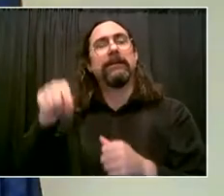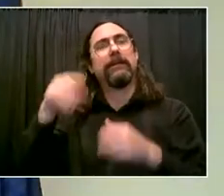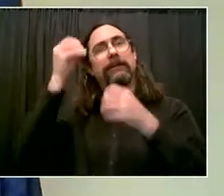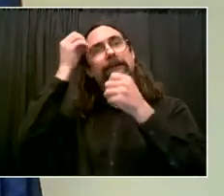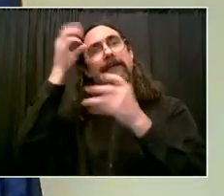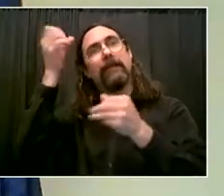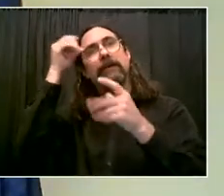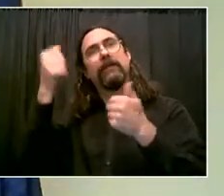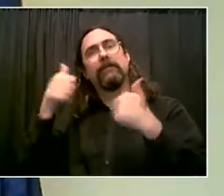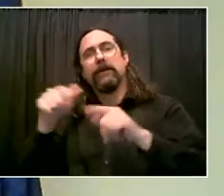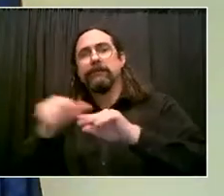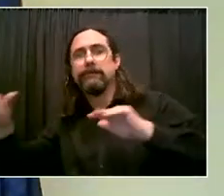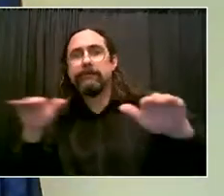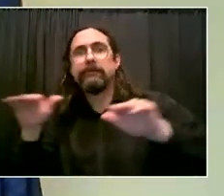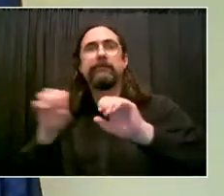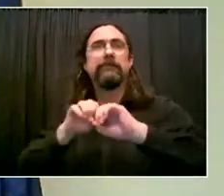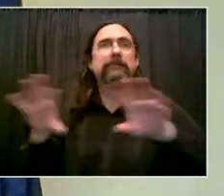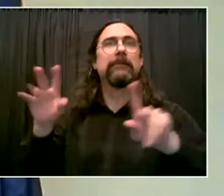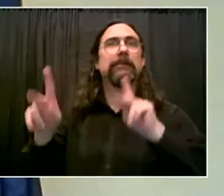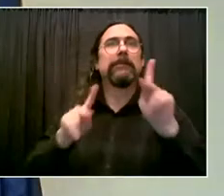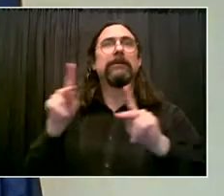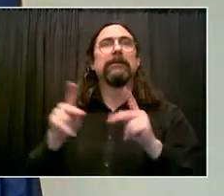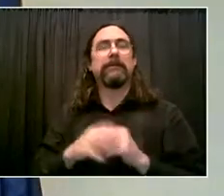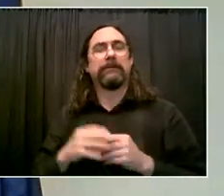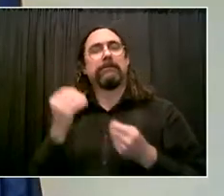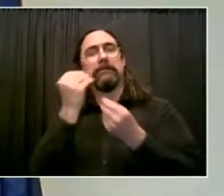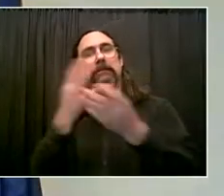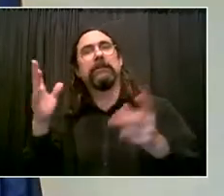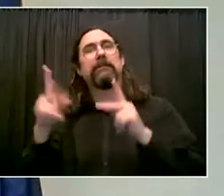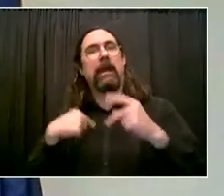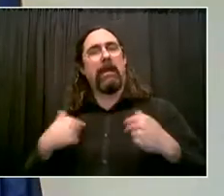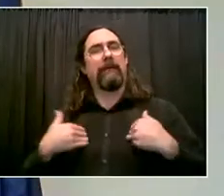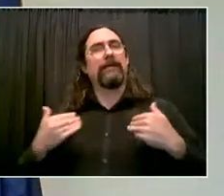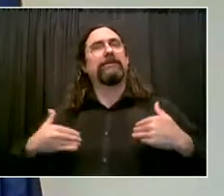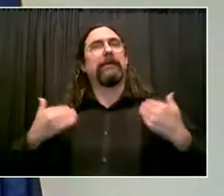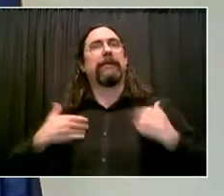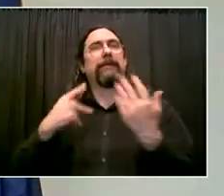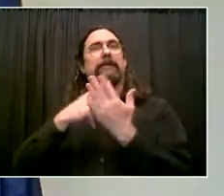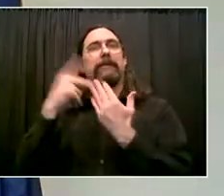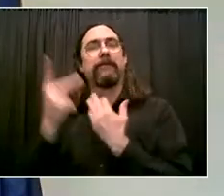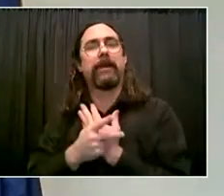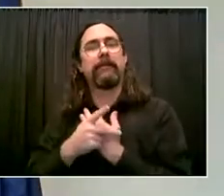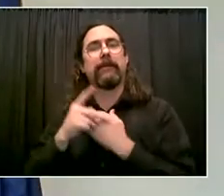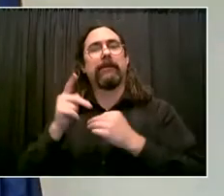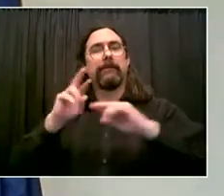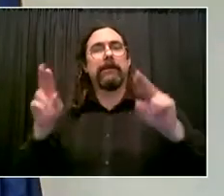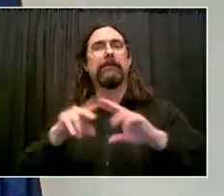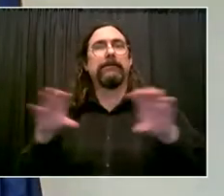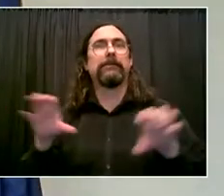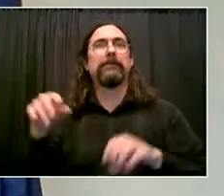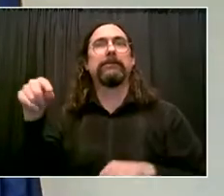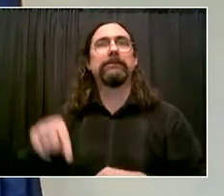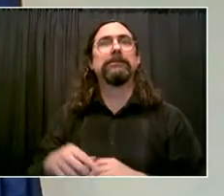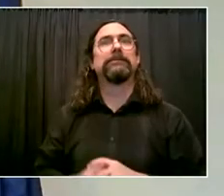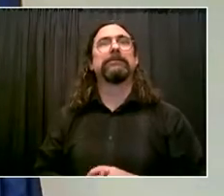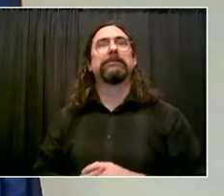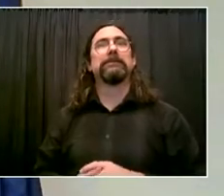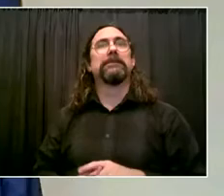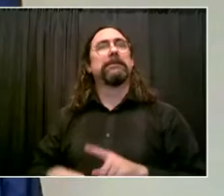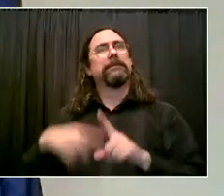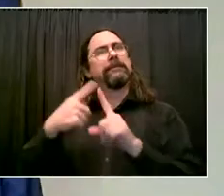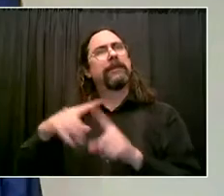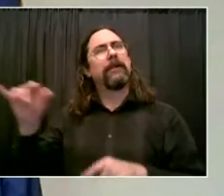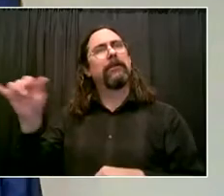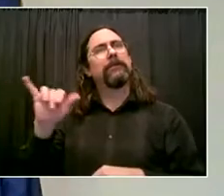for our youth. This is what we have to do. And most importantly, we have to develop alternatives to violence training as well,